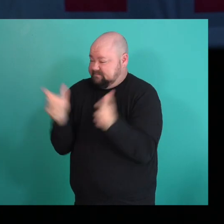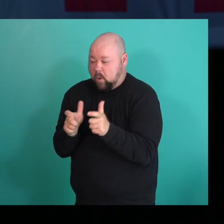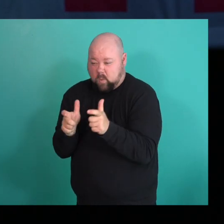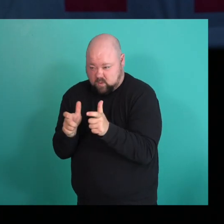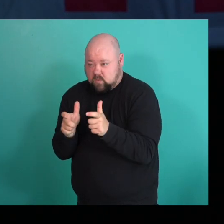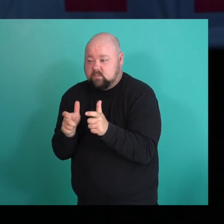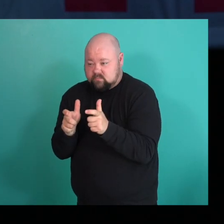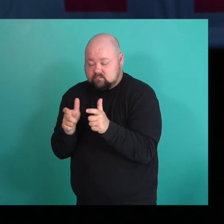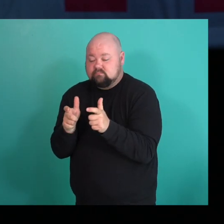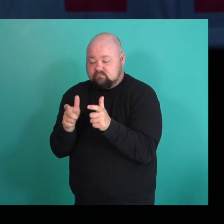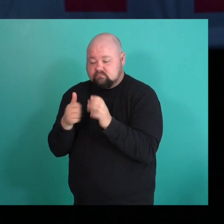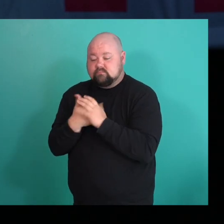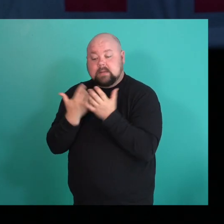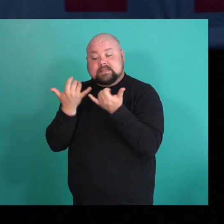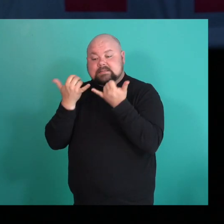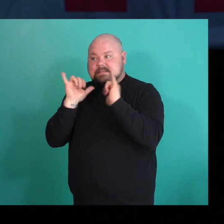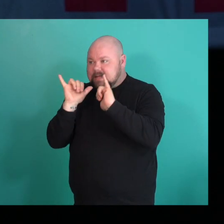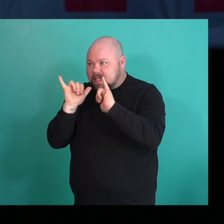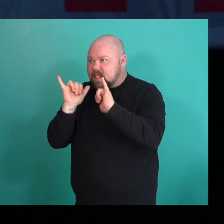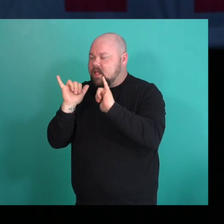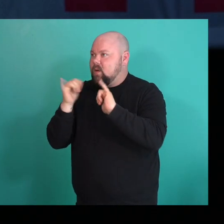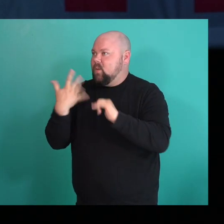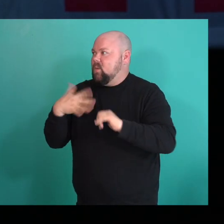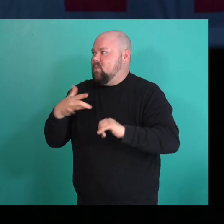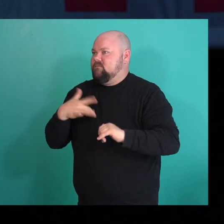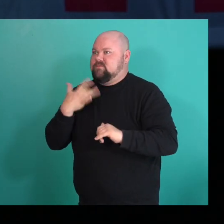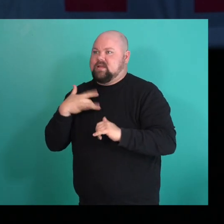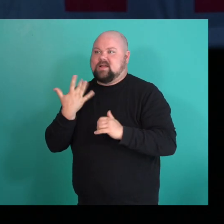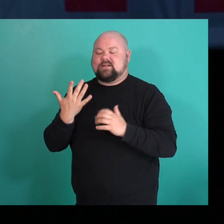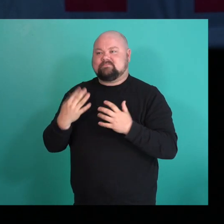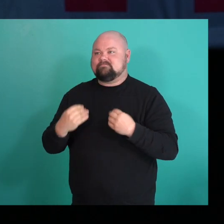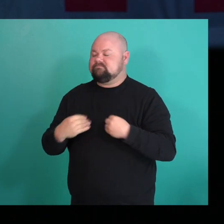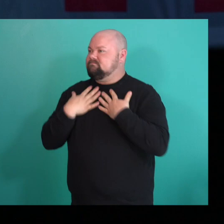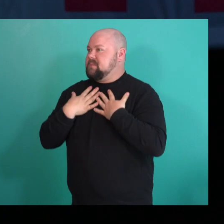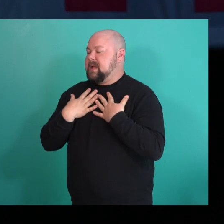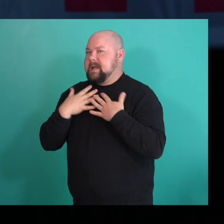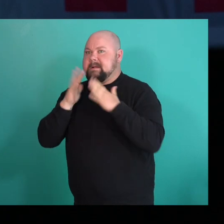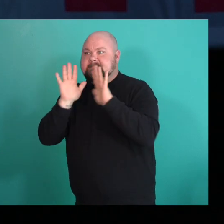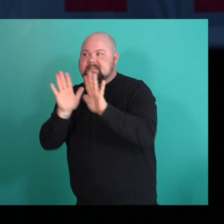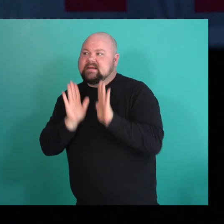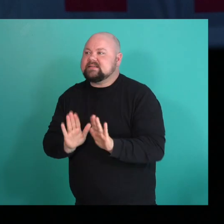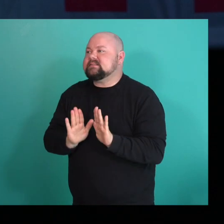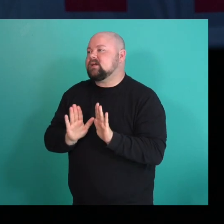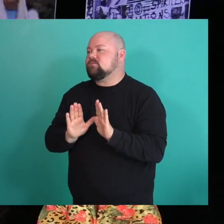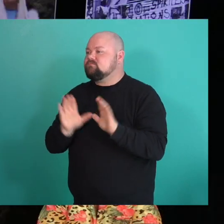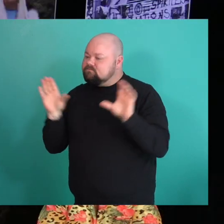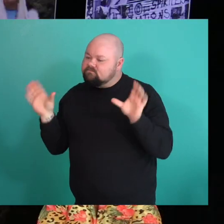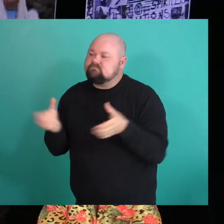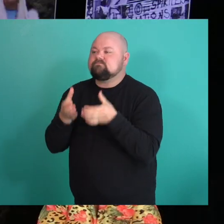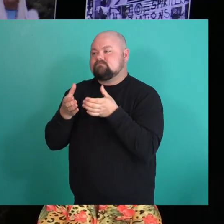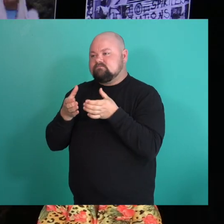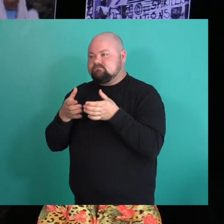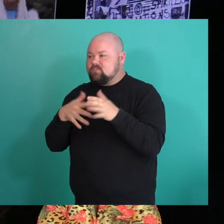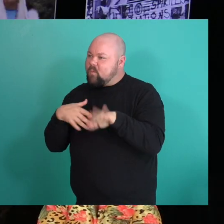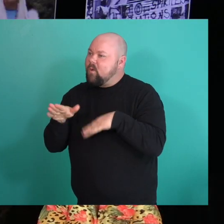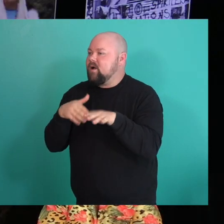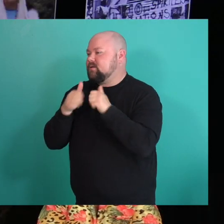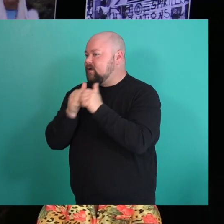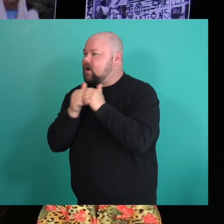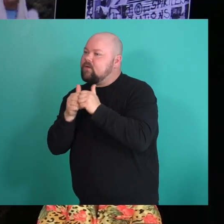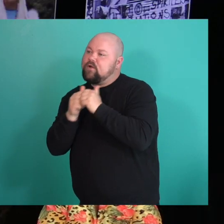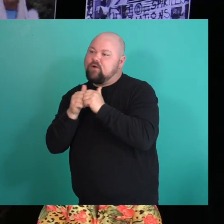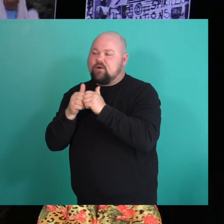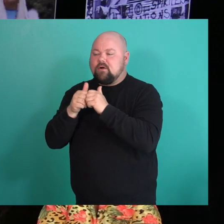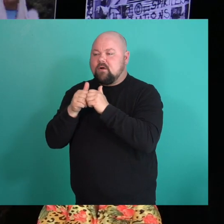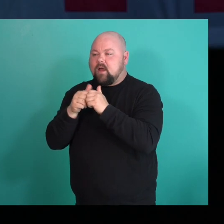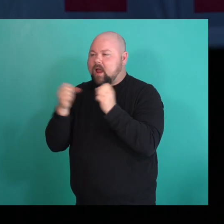but it was it was an amazing feeling to actually be able to be there to walk together with a whole bunch of people that had very